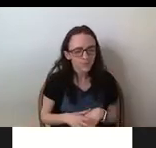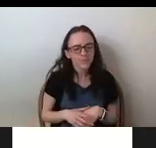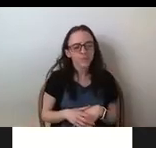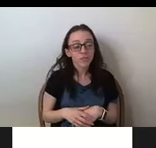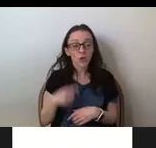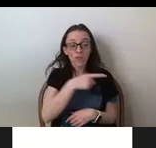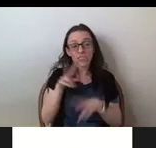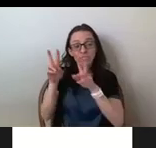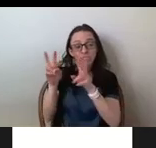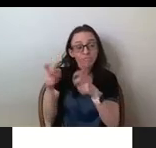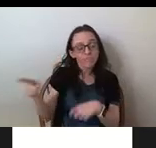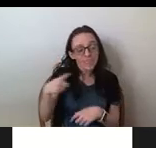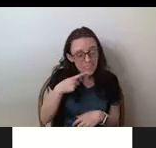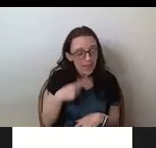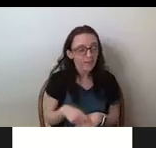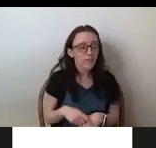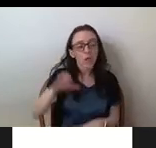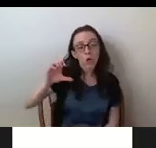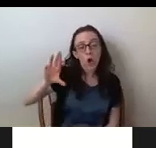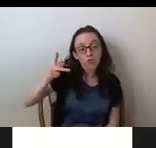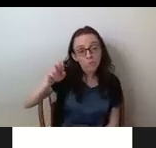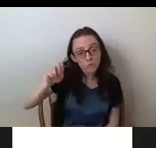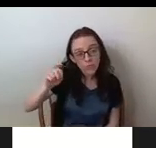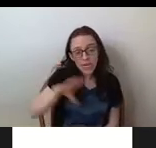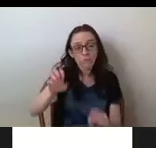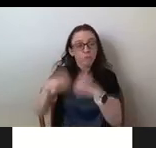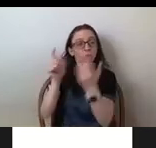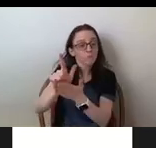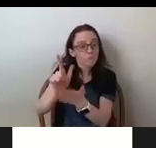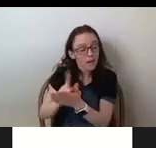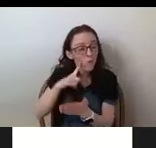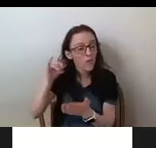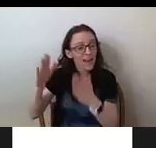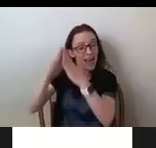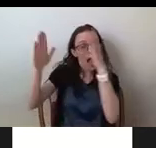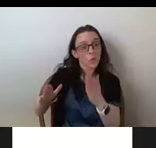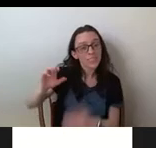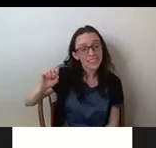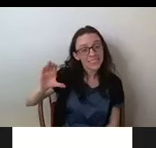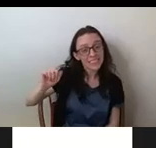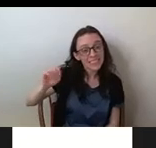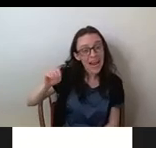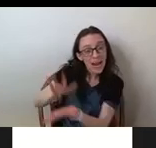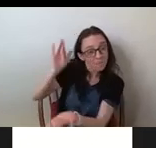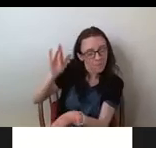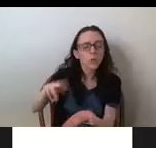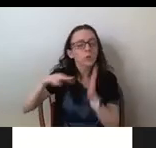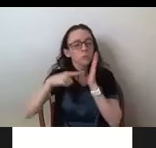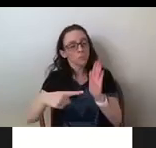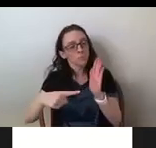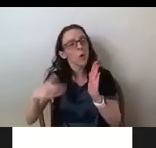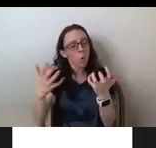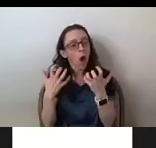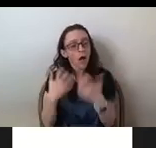Corruption and illegality on the part of the government in this housing scam, distorted development in prioritizing the rich over the poor, and